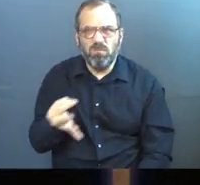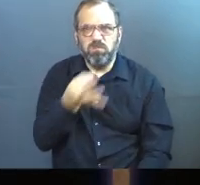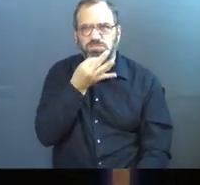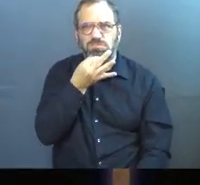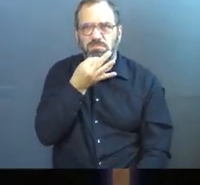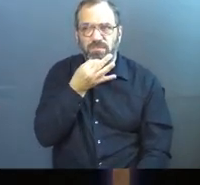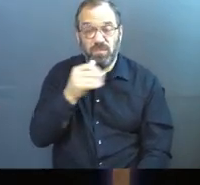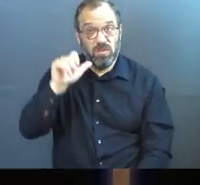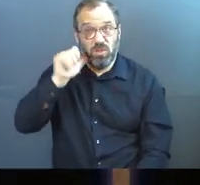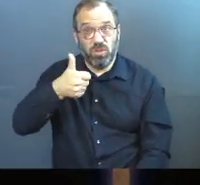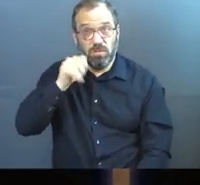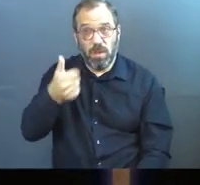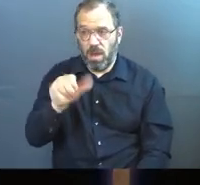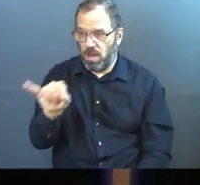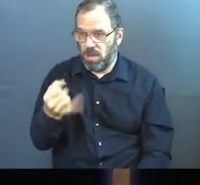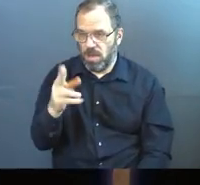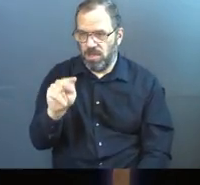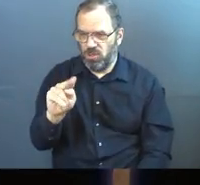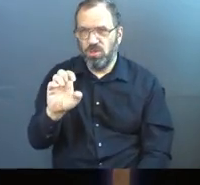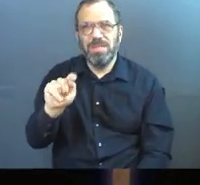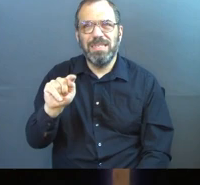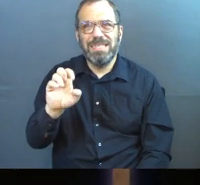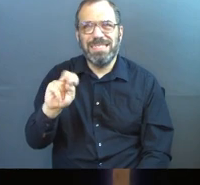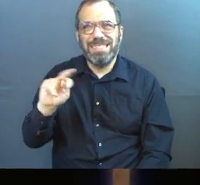You know, tomorrow is Juneteenth.